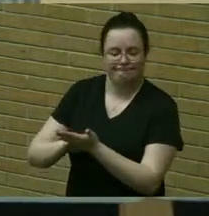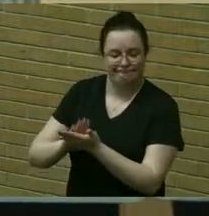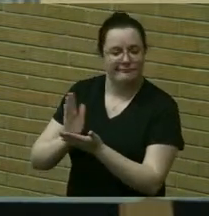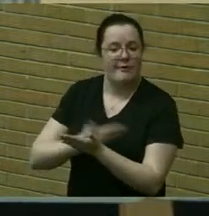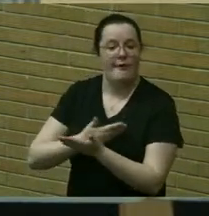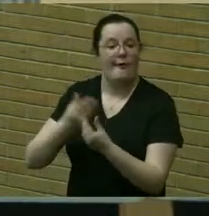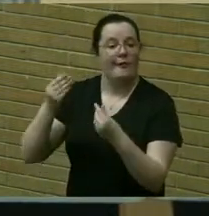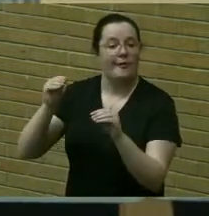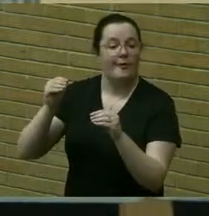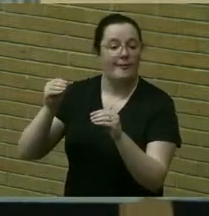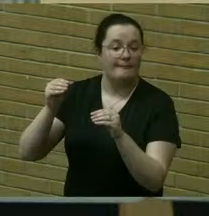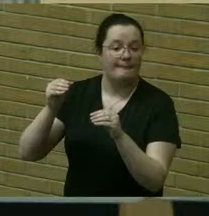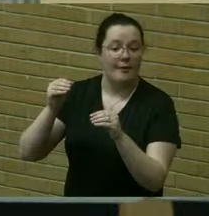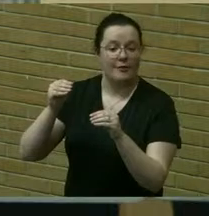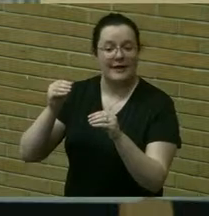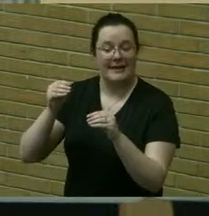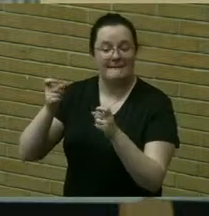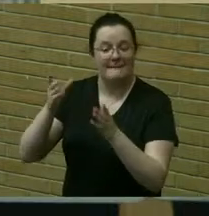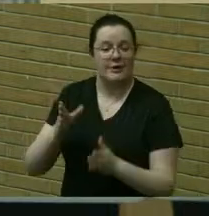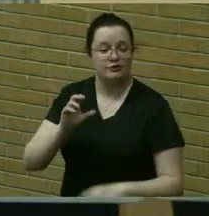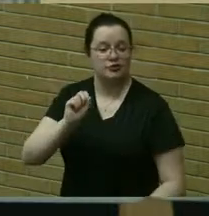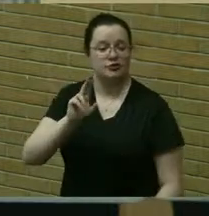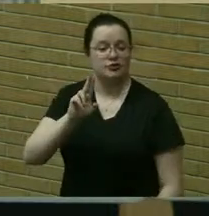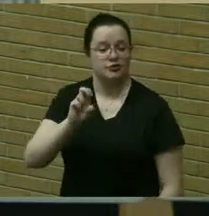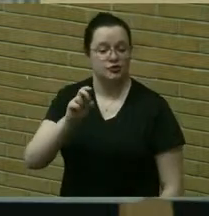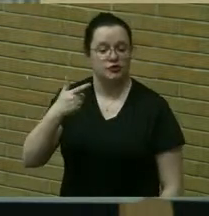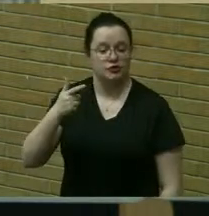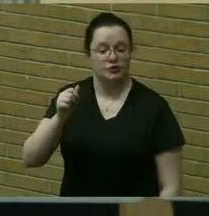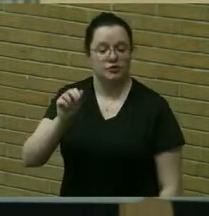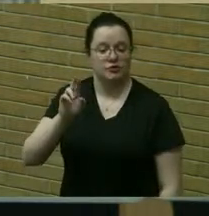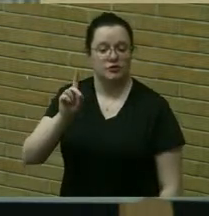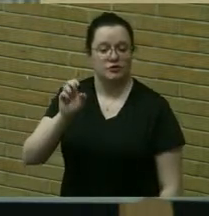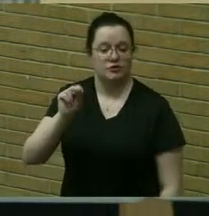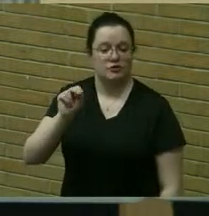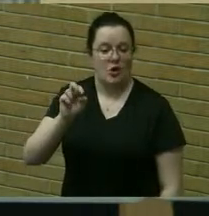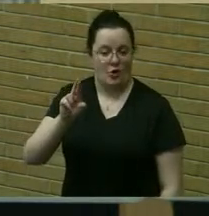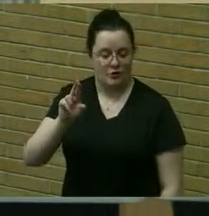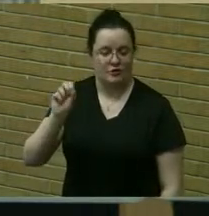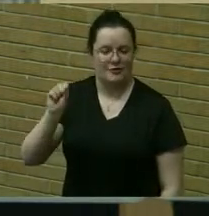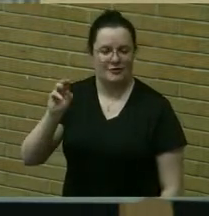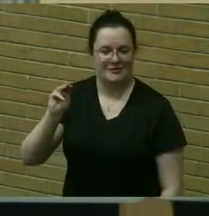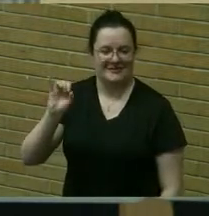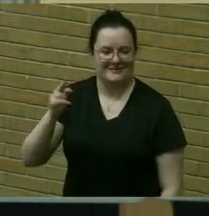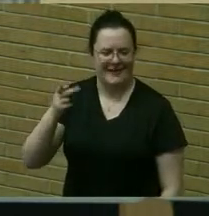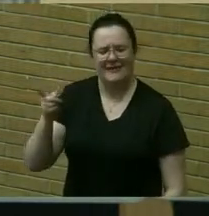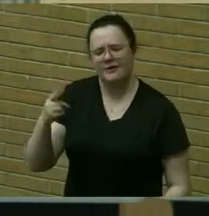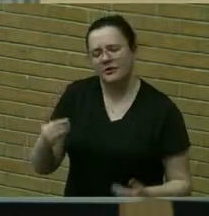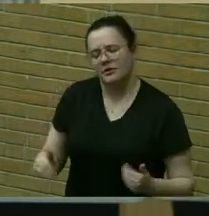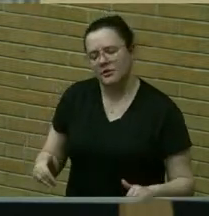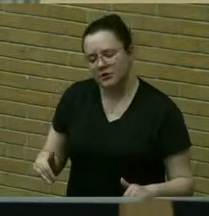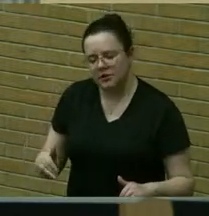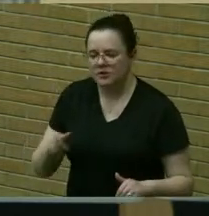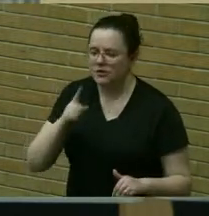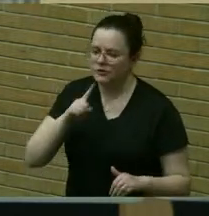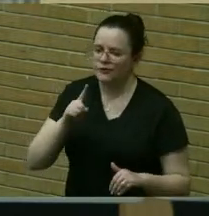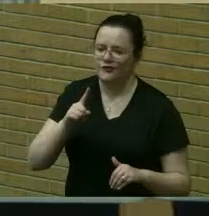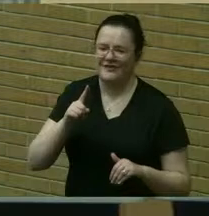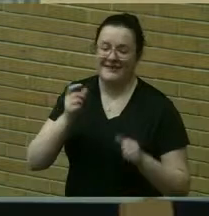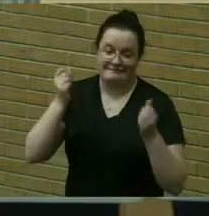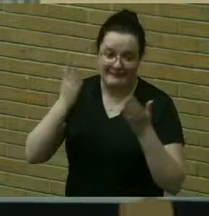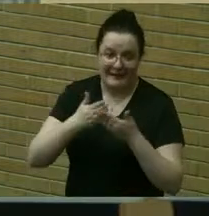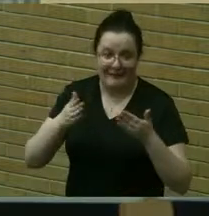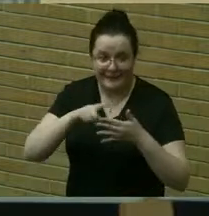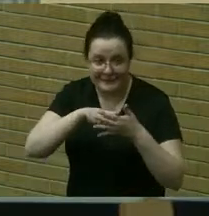sue gardner smith does um in terms of so many things that the move to the market location